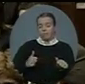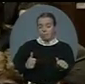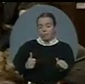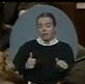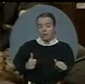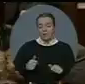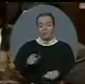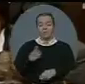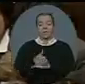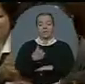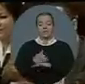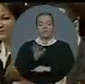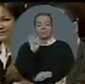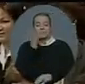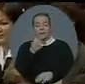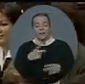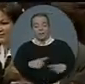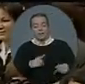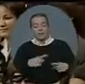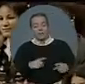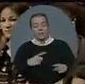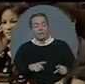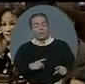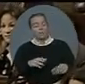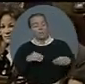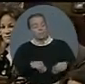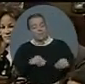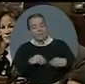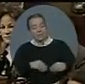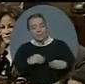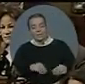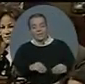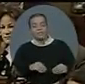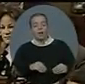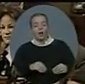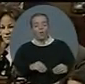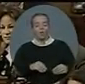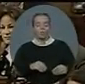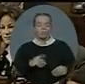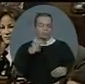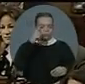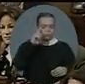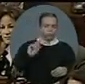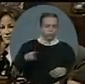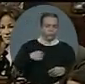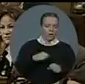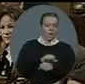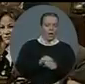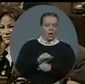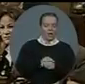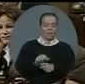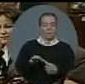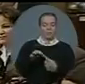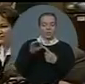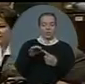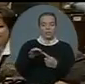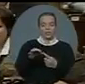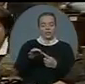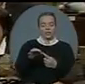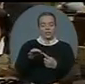where frankly, Mr. Speaker, they gave priority to strippers in terms of immigration policy, and where